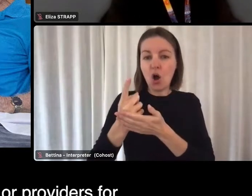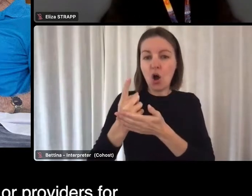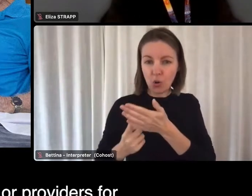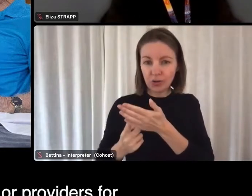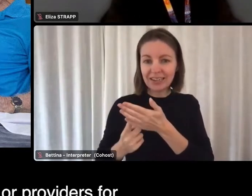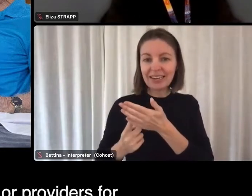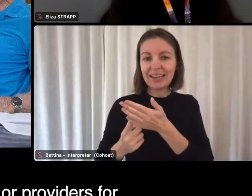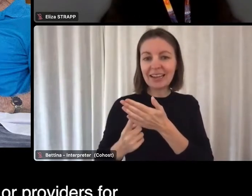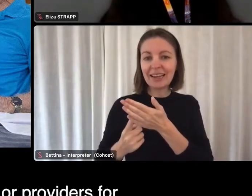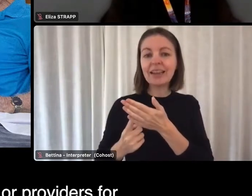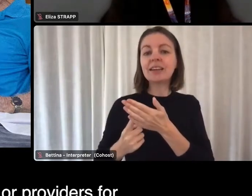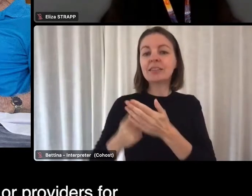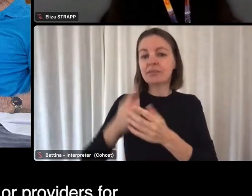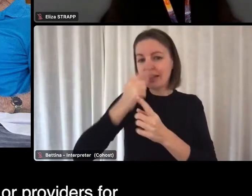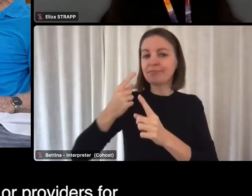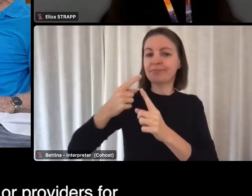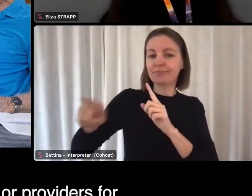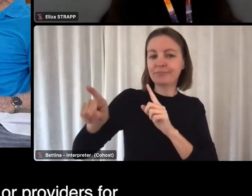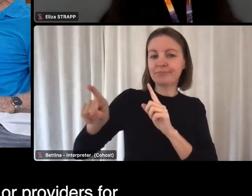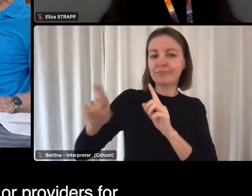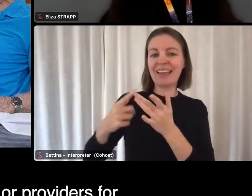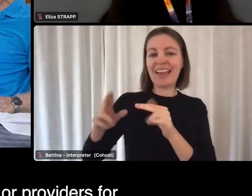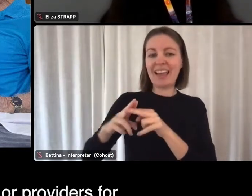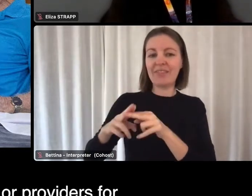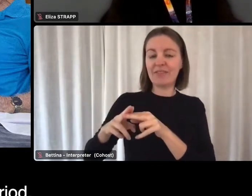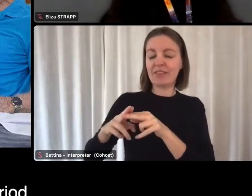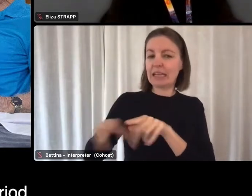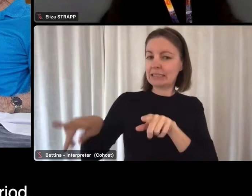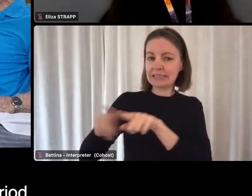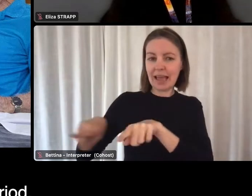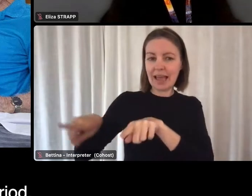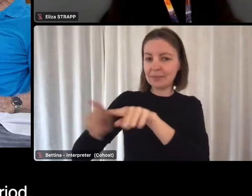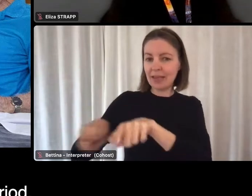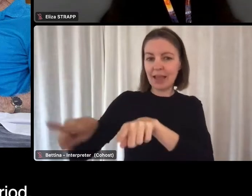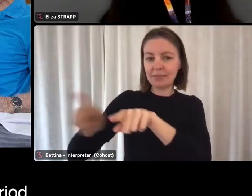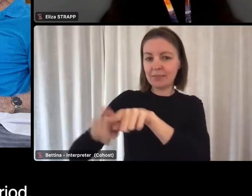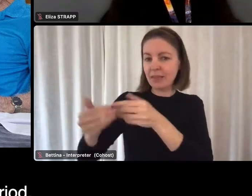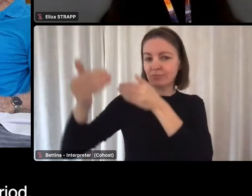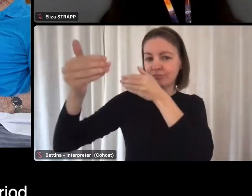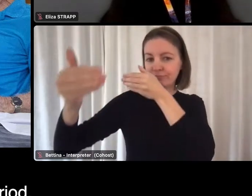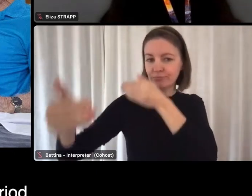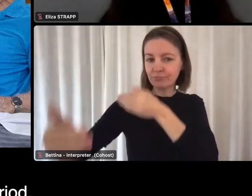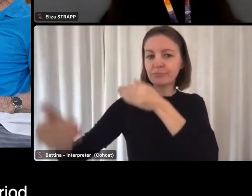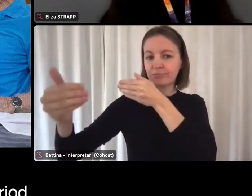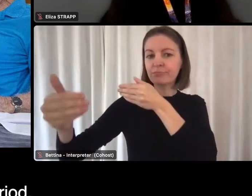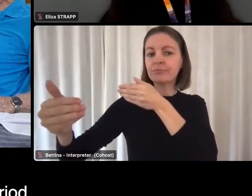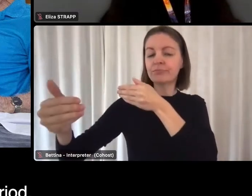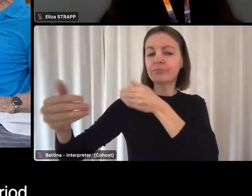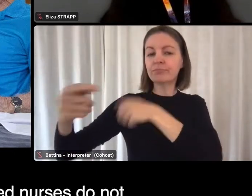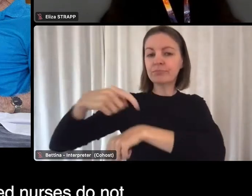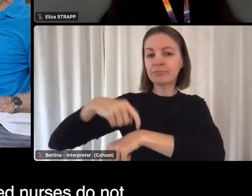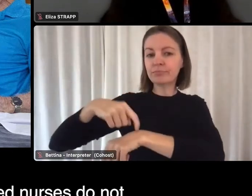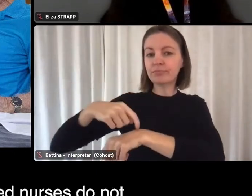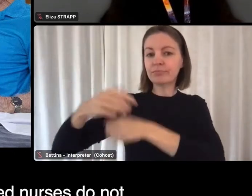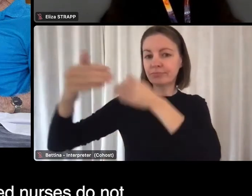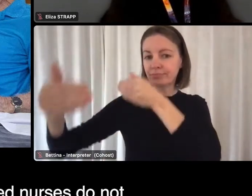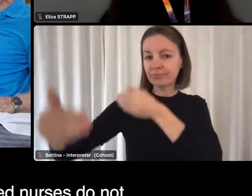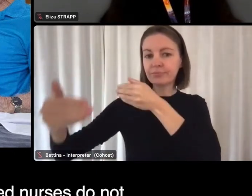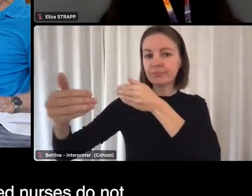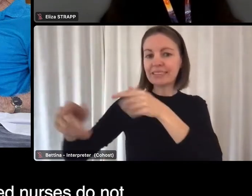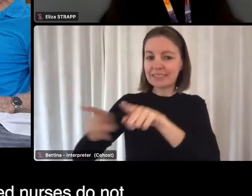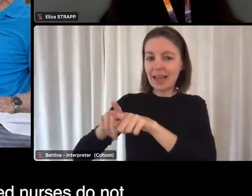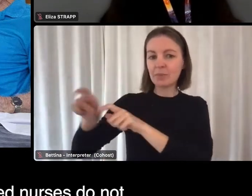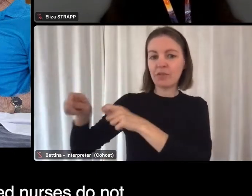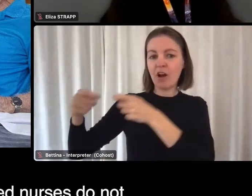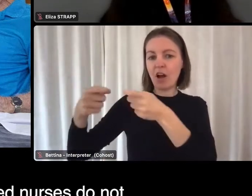same eligible aged care provider or providers for the entire eligibility period. And as mentioned